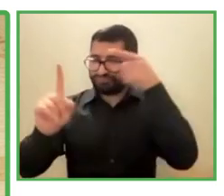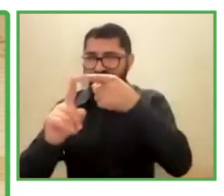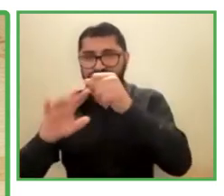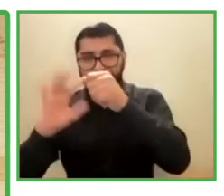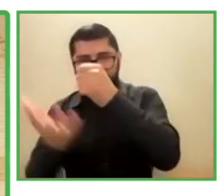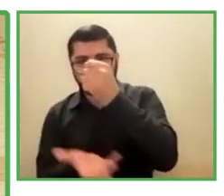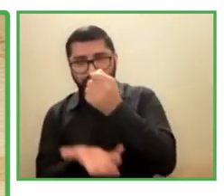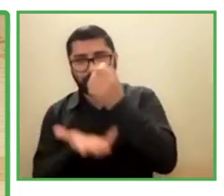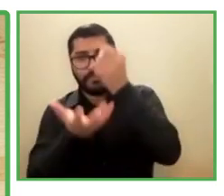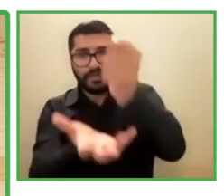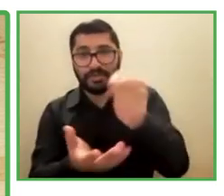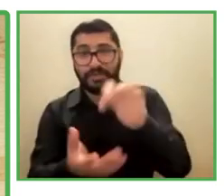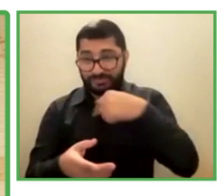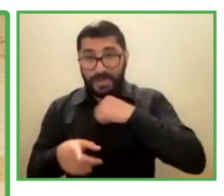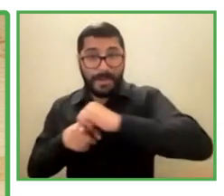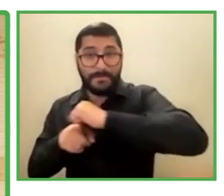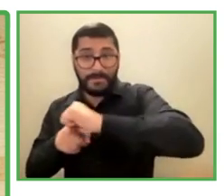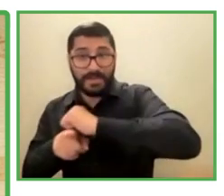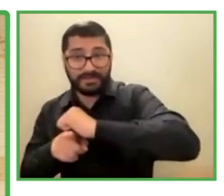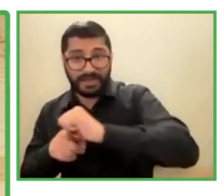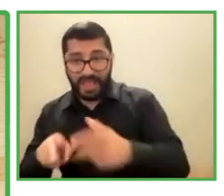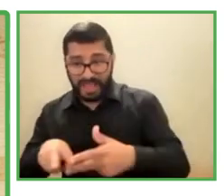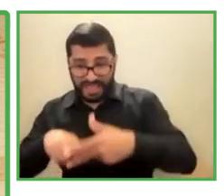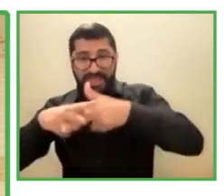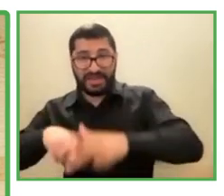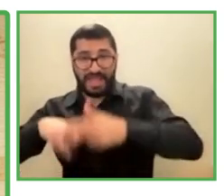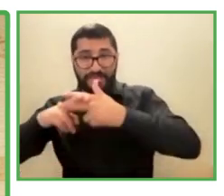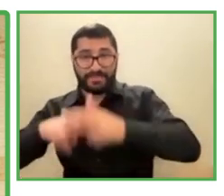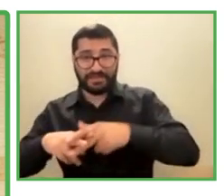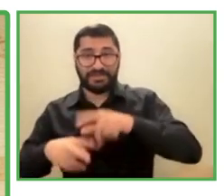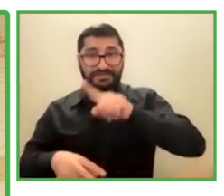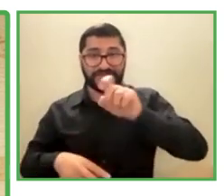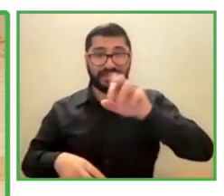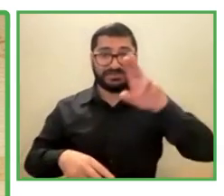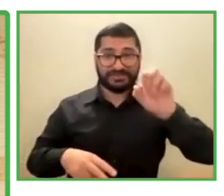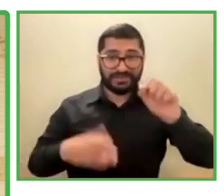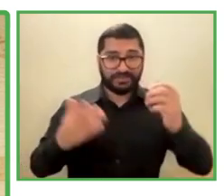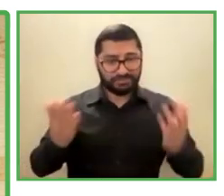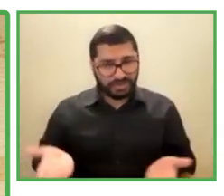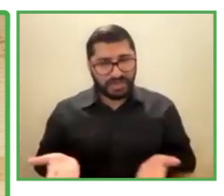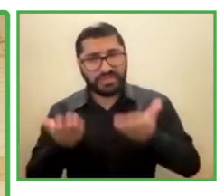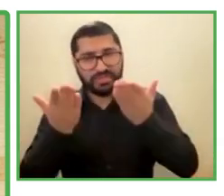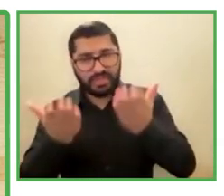And these programs are self-financed, self-sufficient.